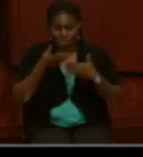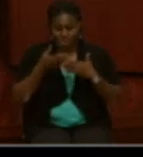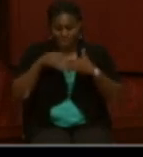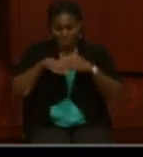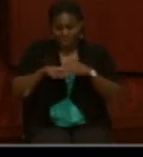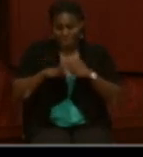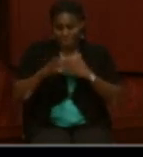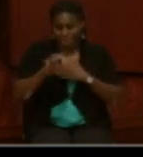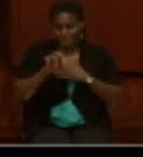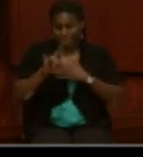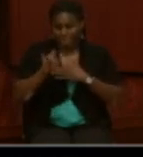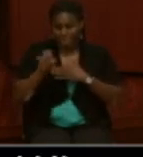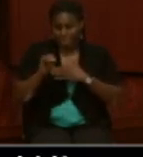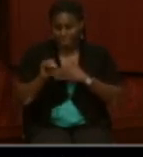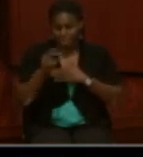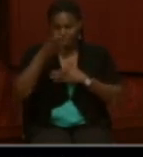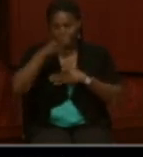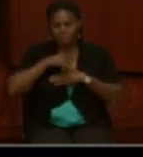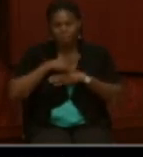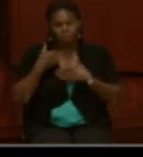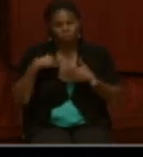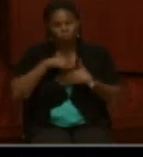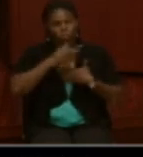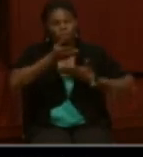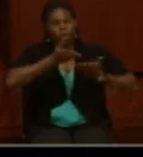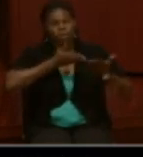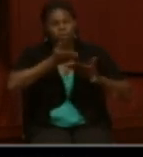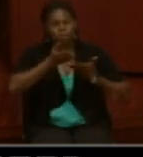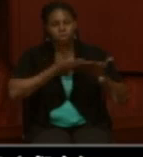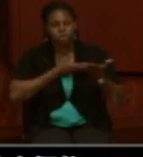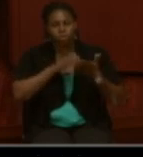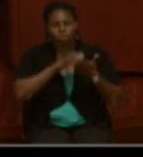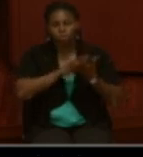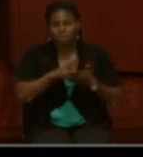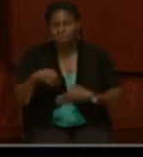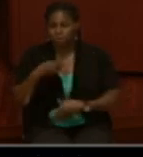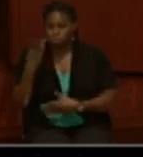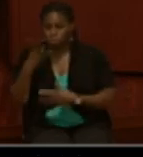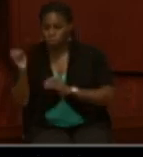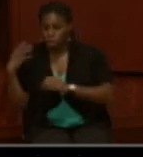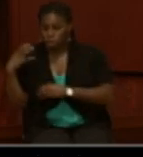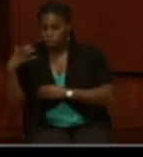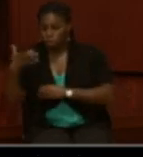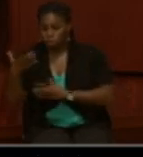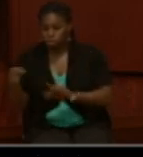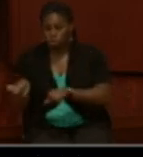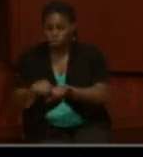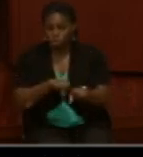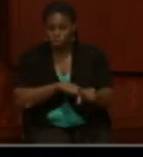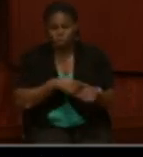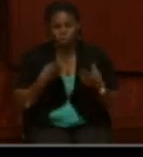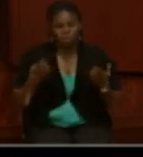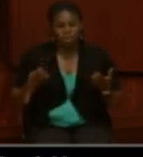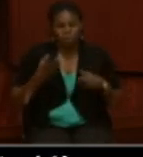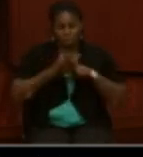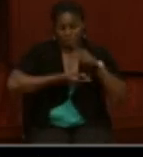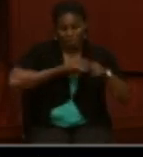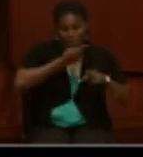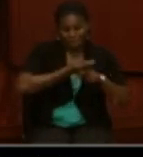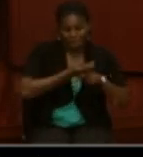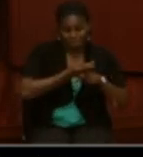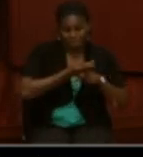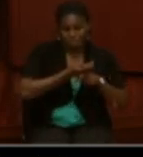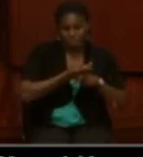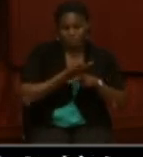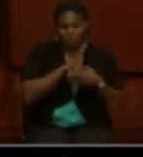We also have service records of the regiment's white officers as well. The service records are by type, so in this case it would be